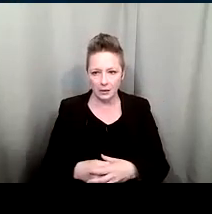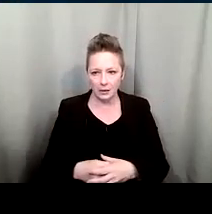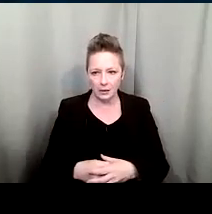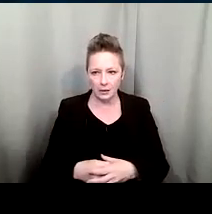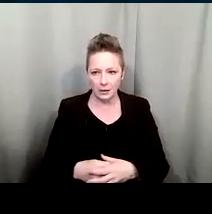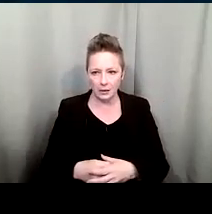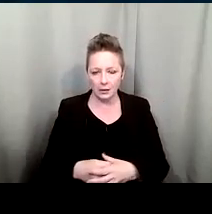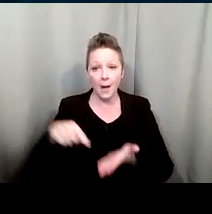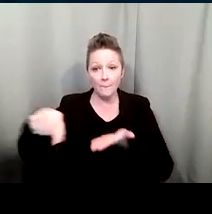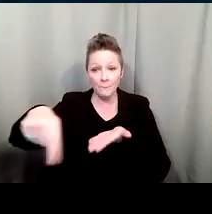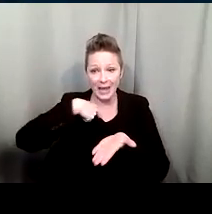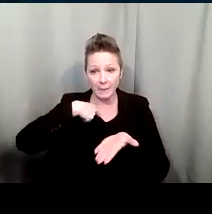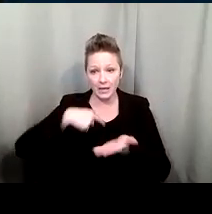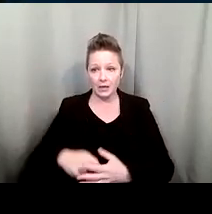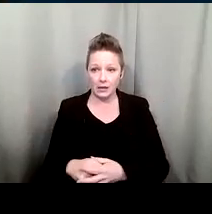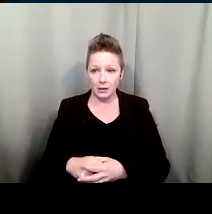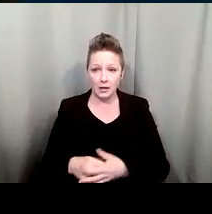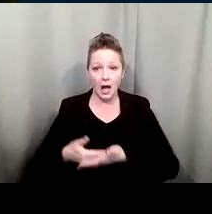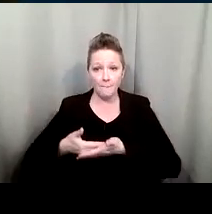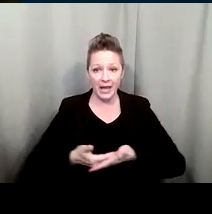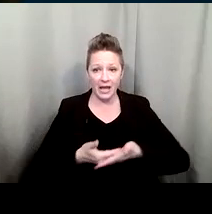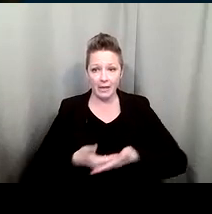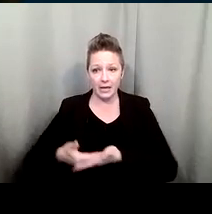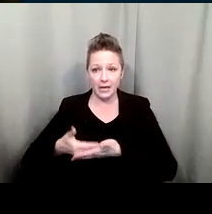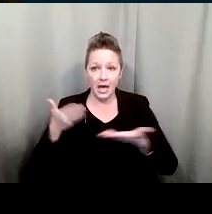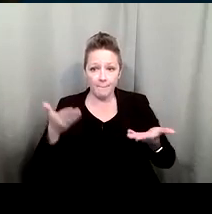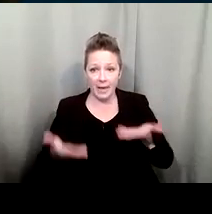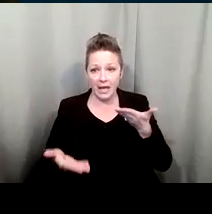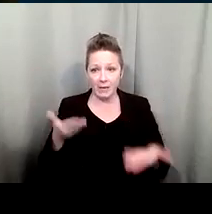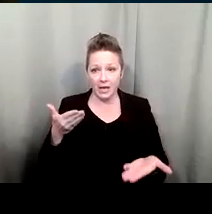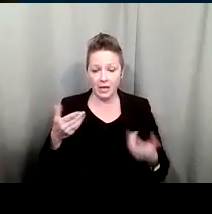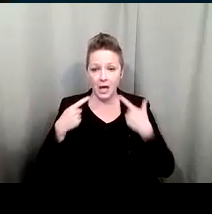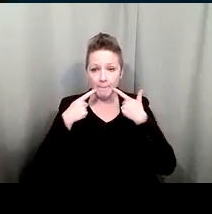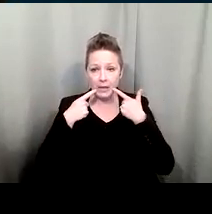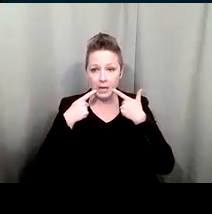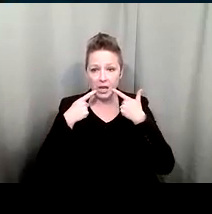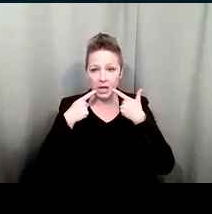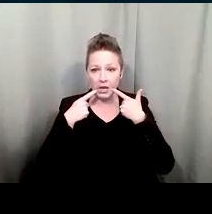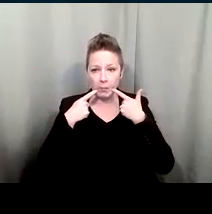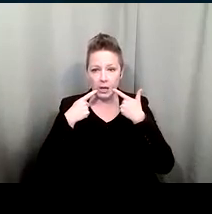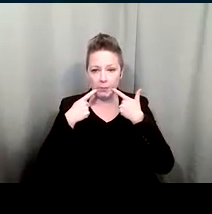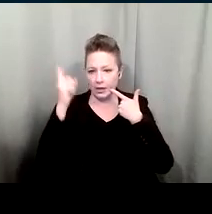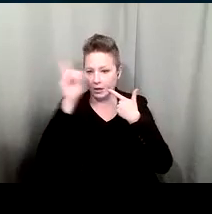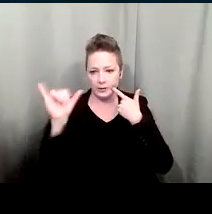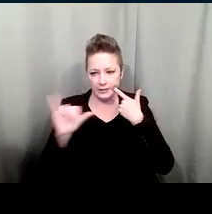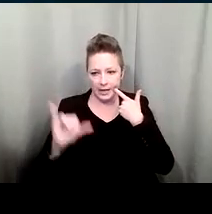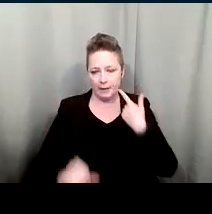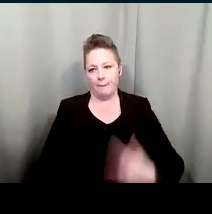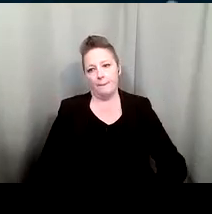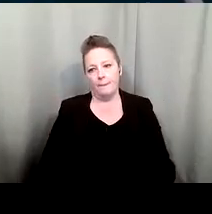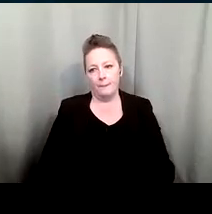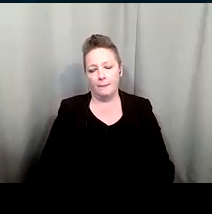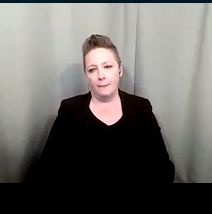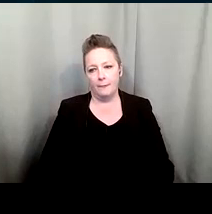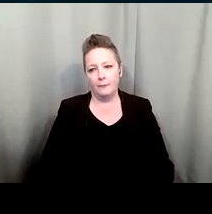pay me, baby, maybe. They look the same. And even if we're not